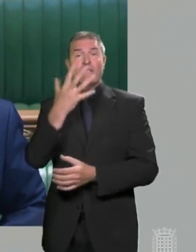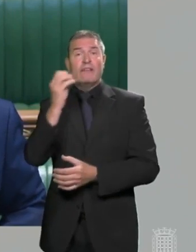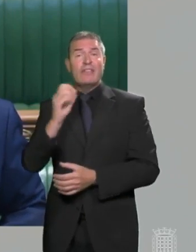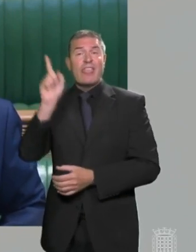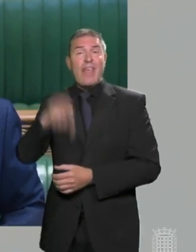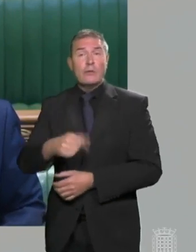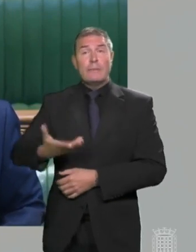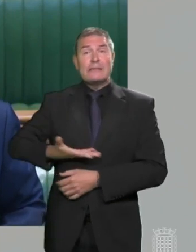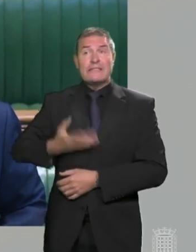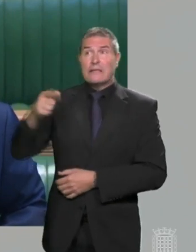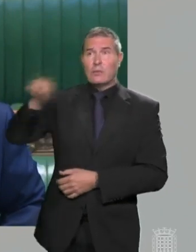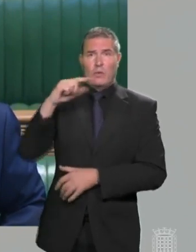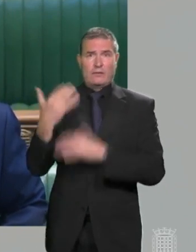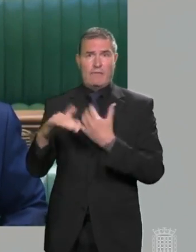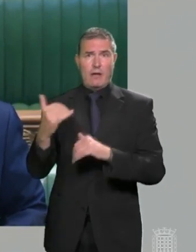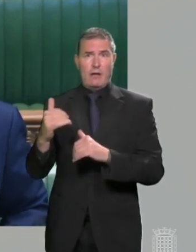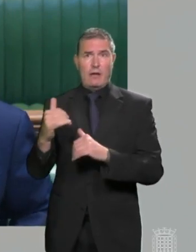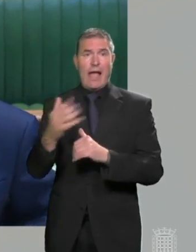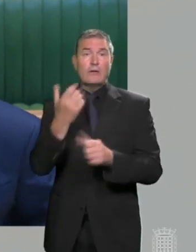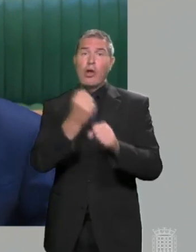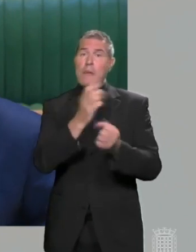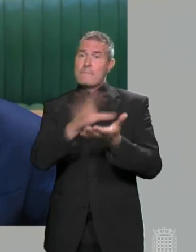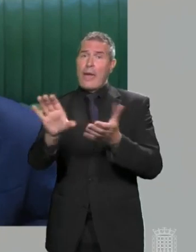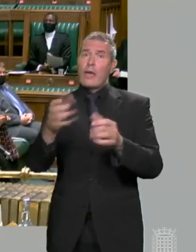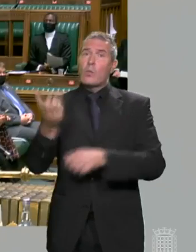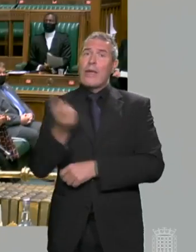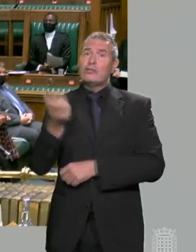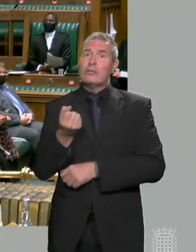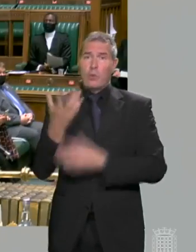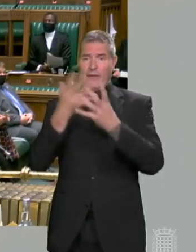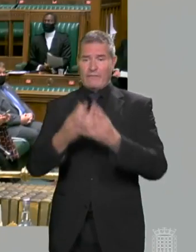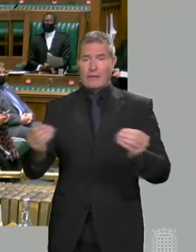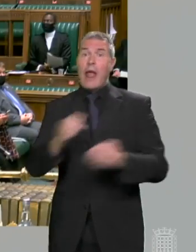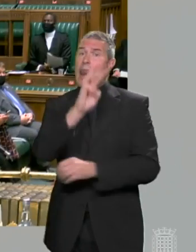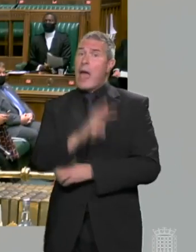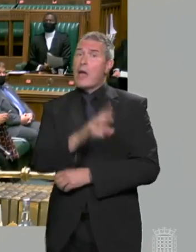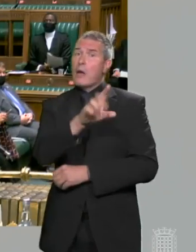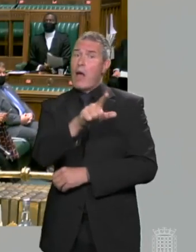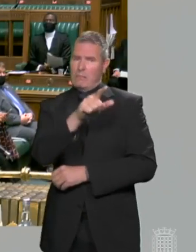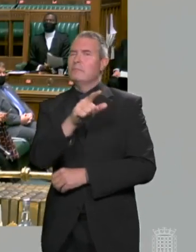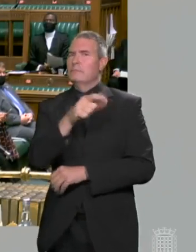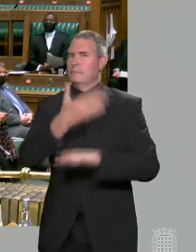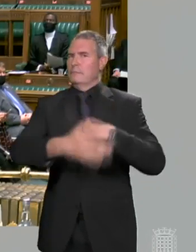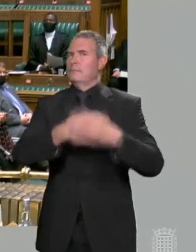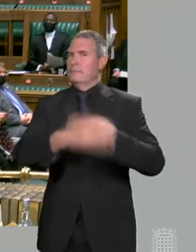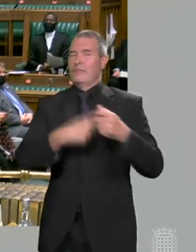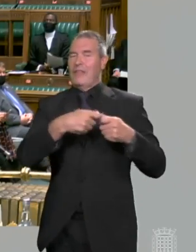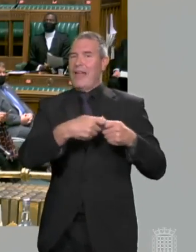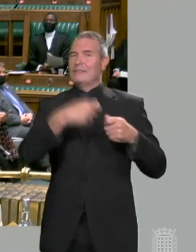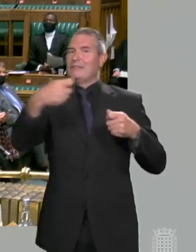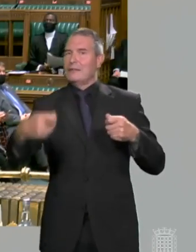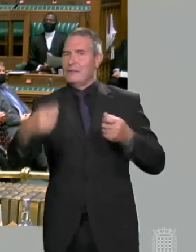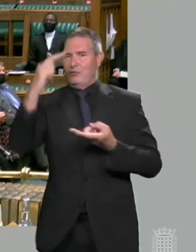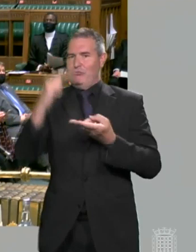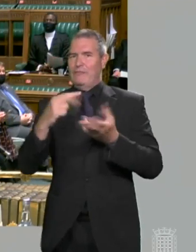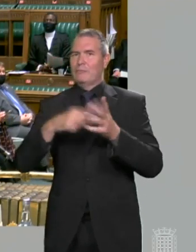businesses. Furlough is being phased out. Mr Speaker, in Wales, the Labour government has acted by extending business rate relief